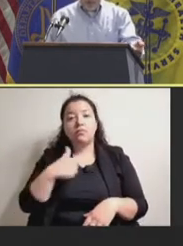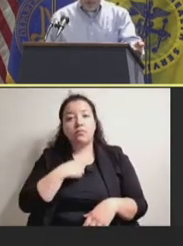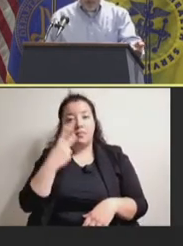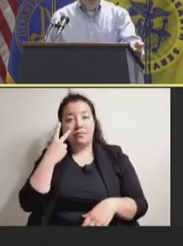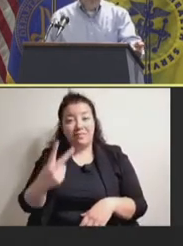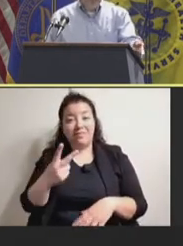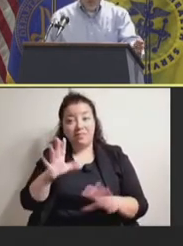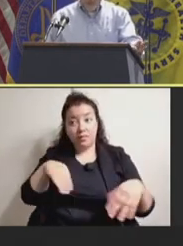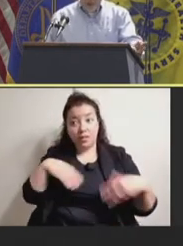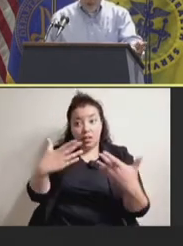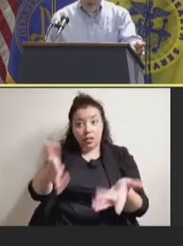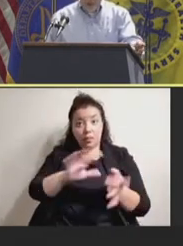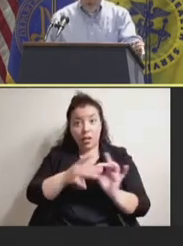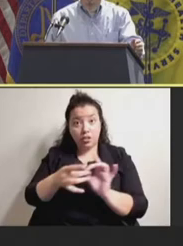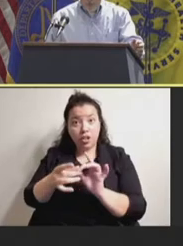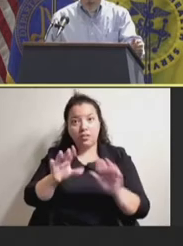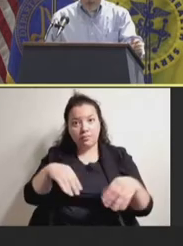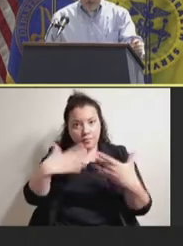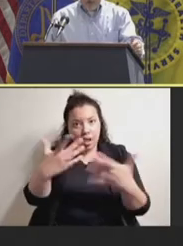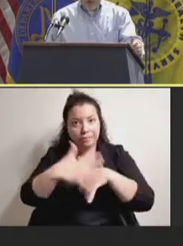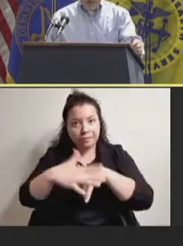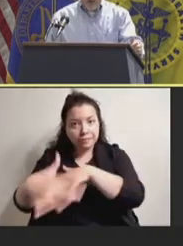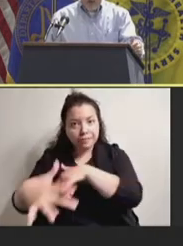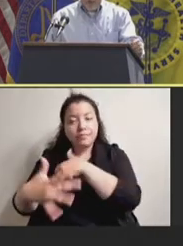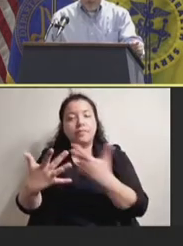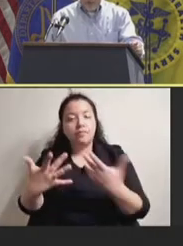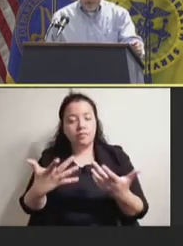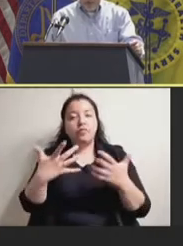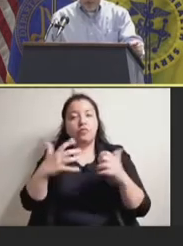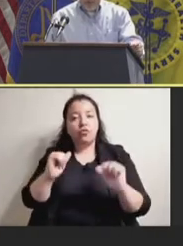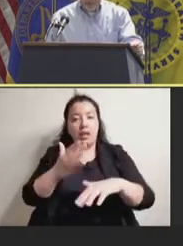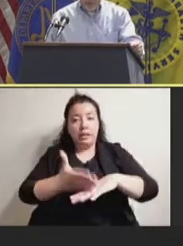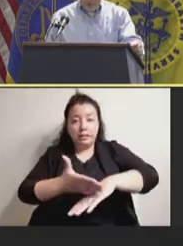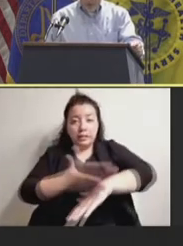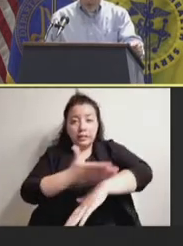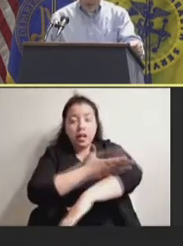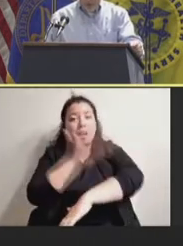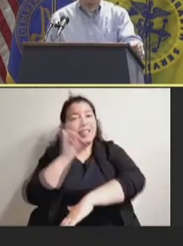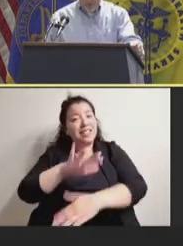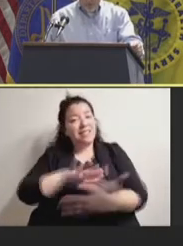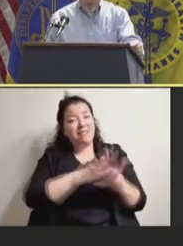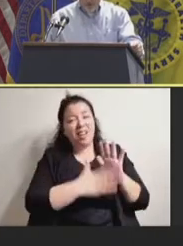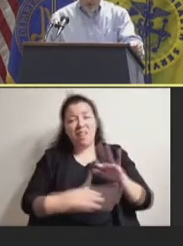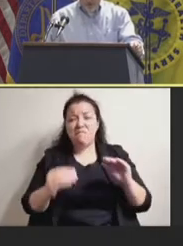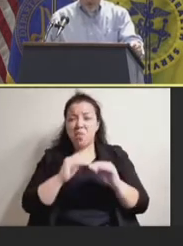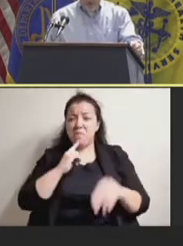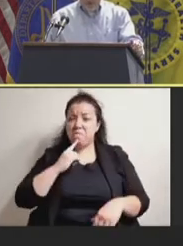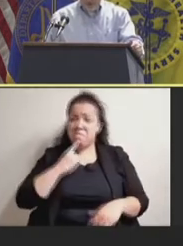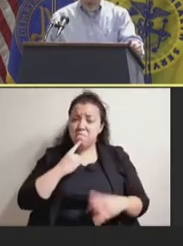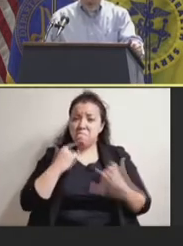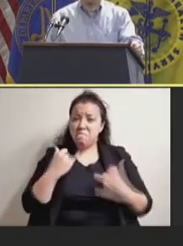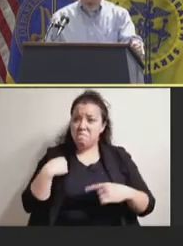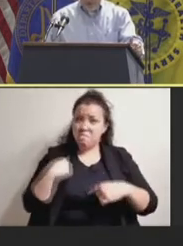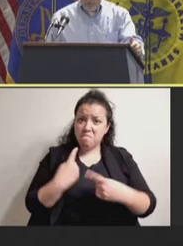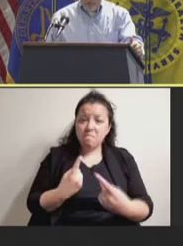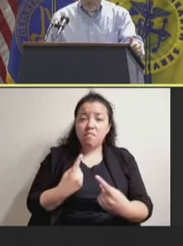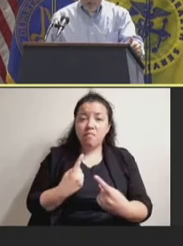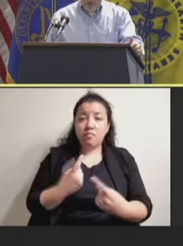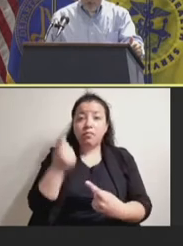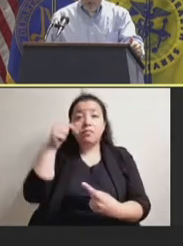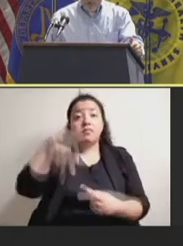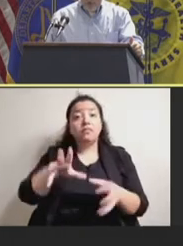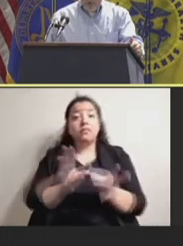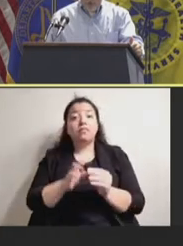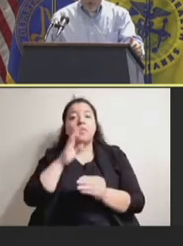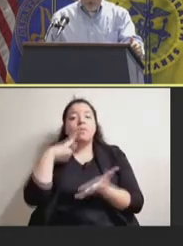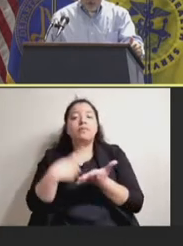to ensure vaccines are available when and where they're needed has become an even more critical issue. This session will explore some innovations